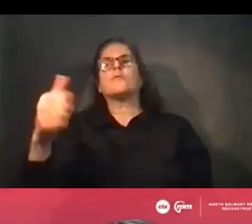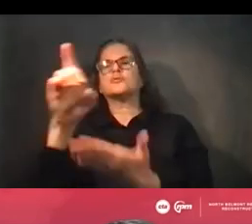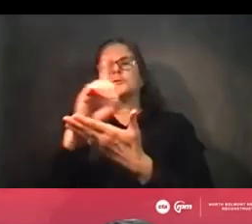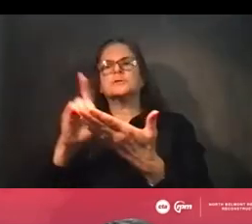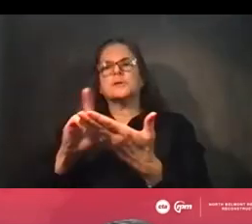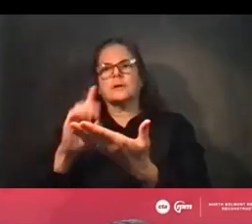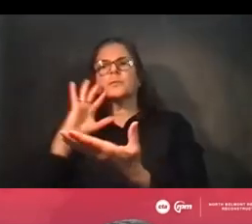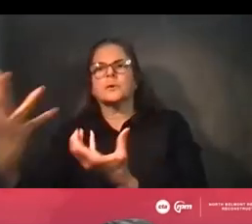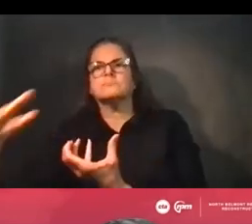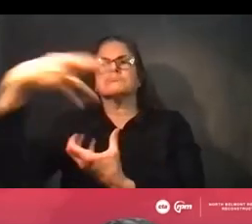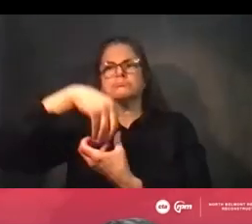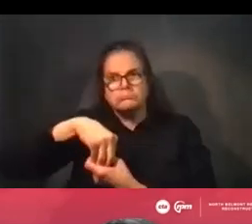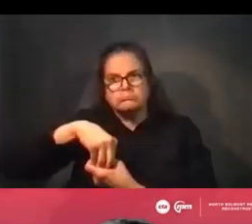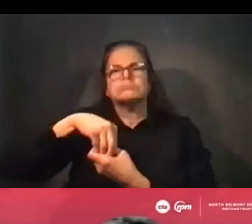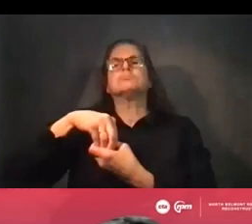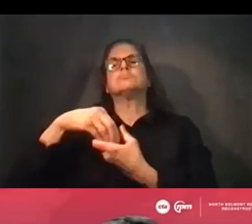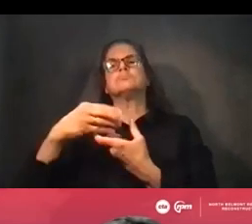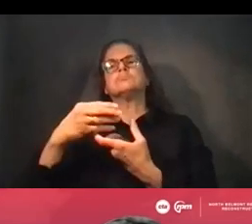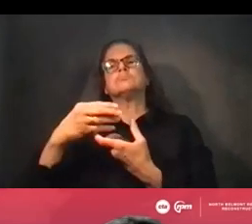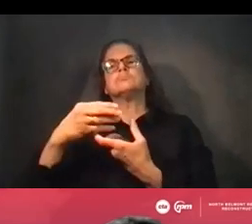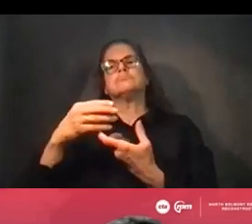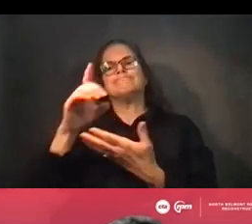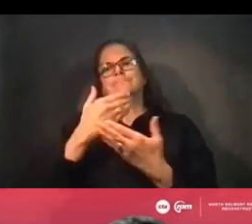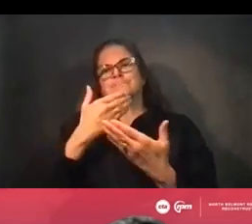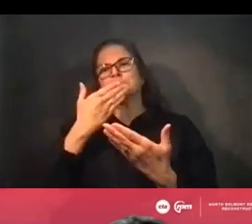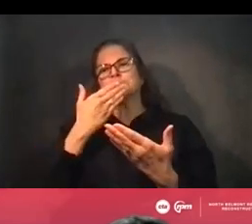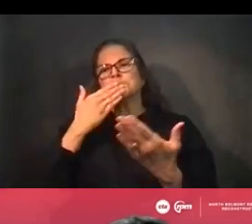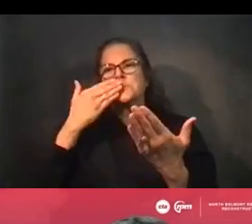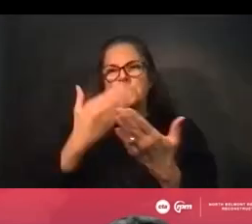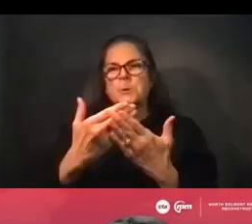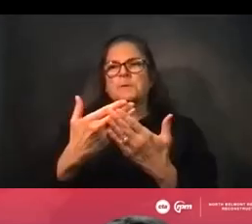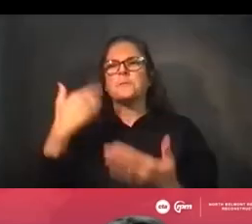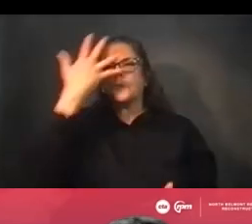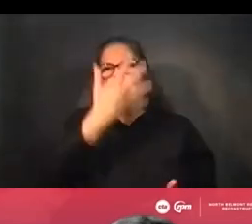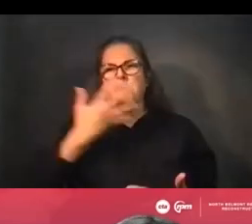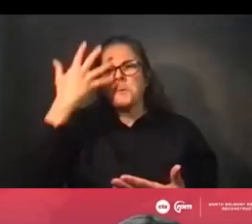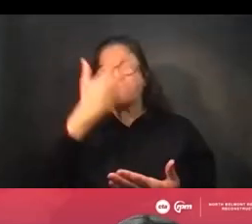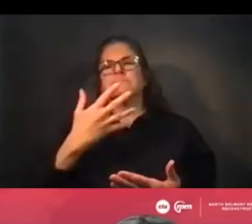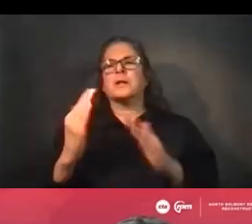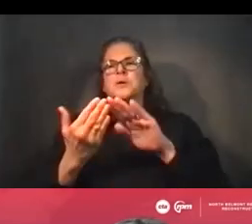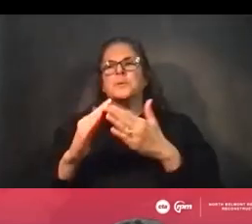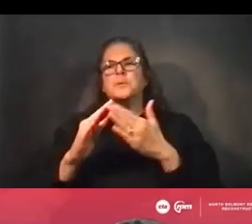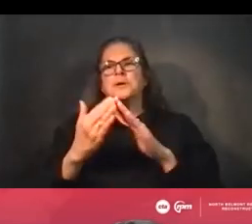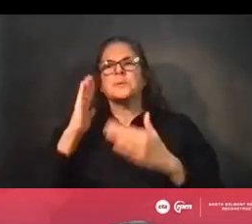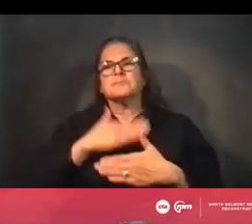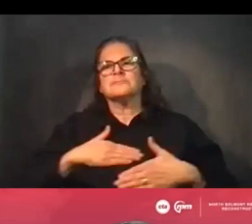that will have positive benefits for the community and be more aesthetically pleasing than the old structure.